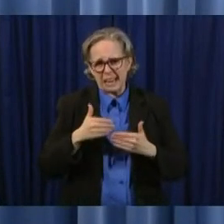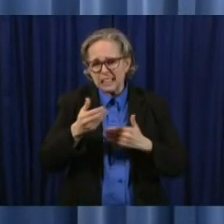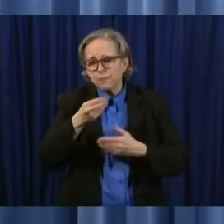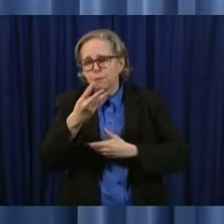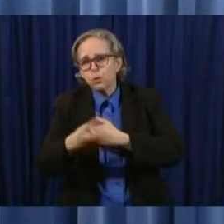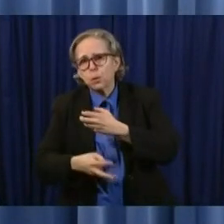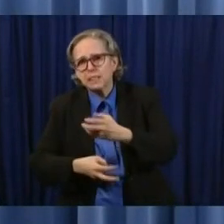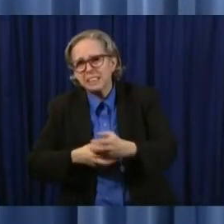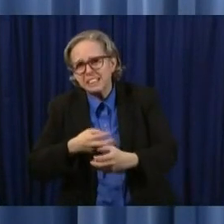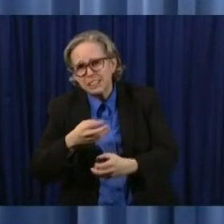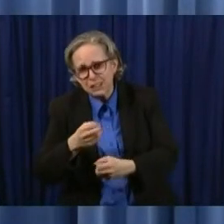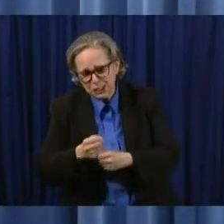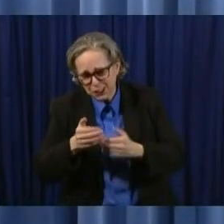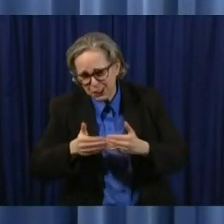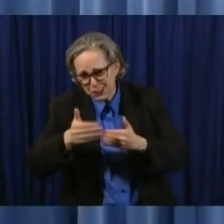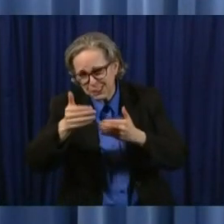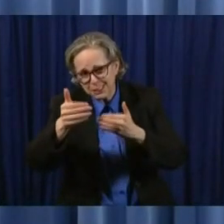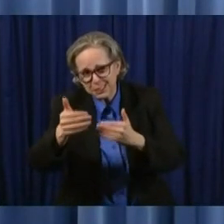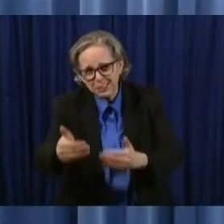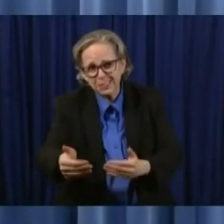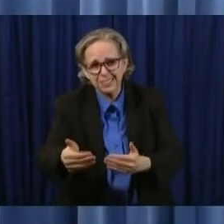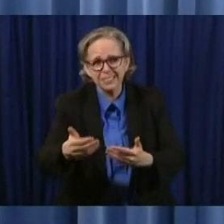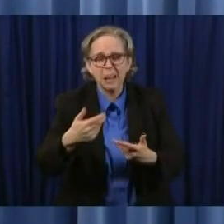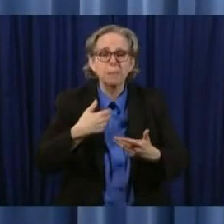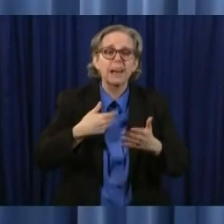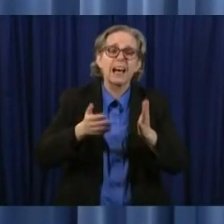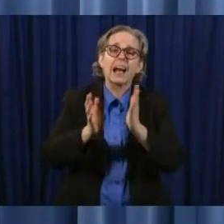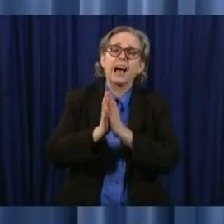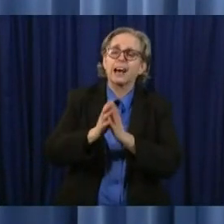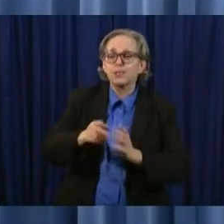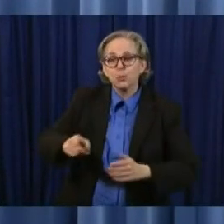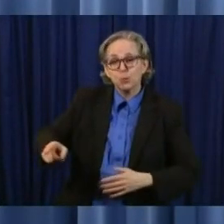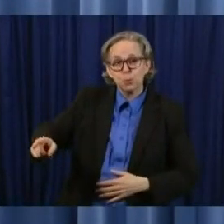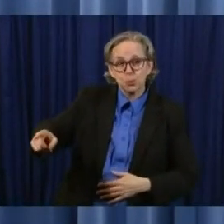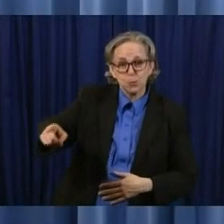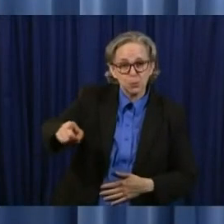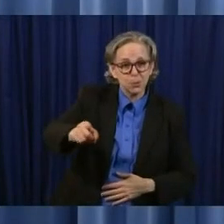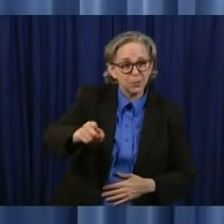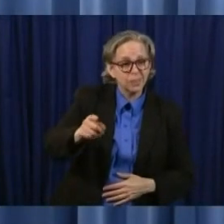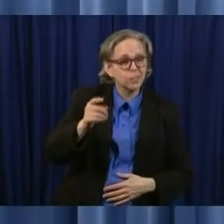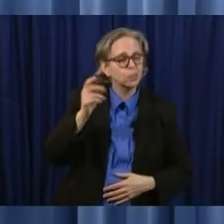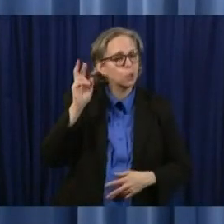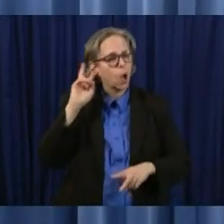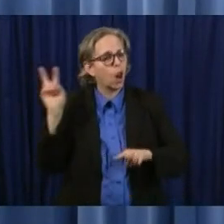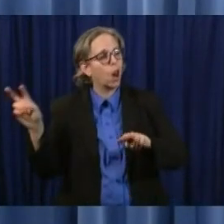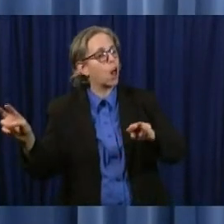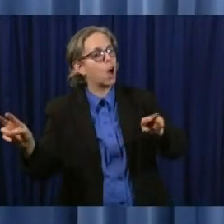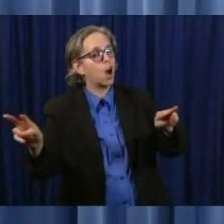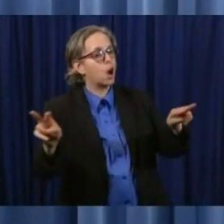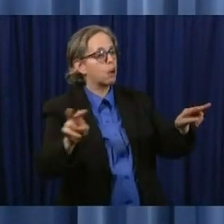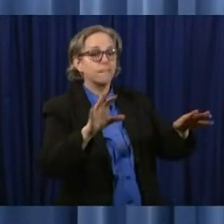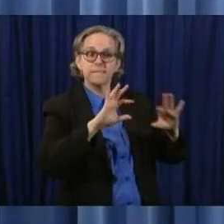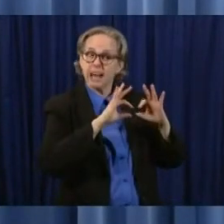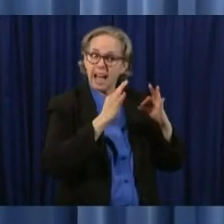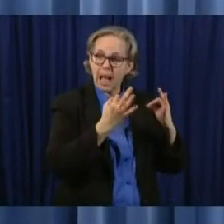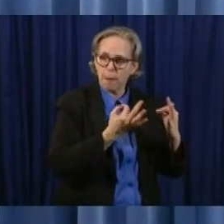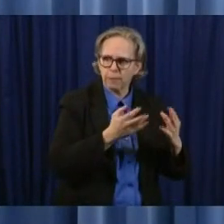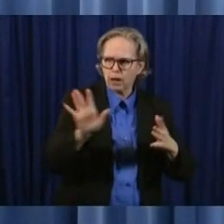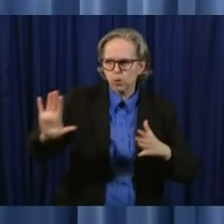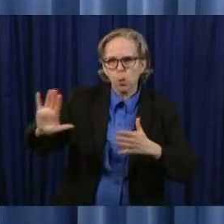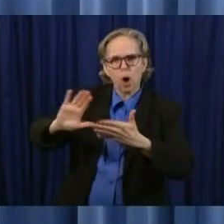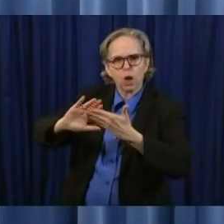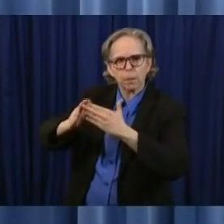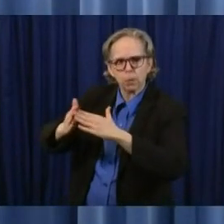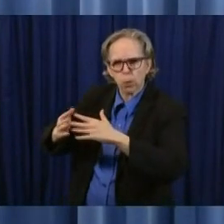I ask you to look around your table keep your eyes up in your community see them know